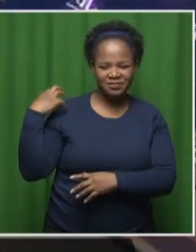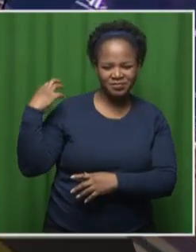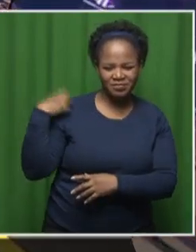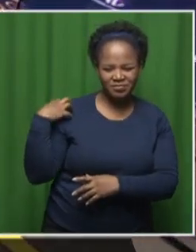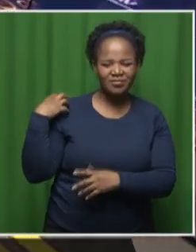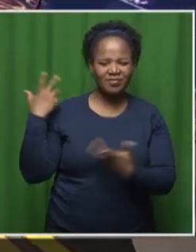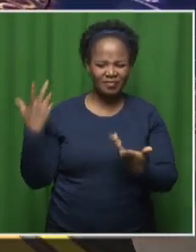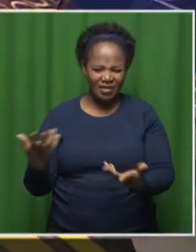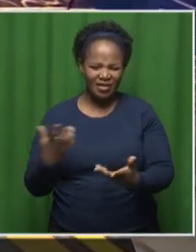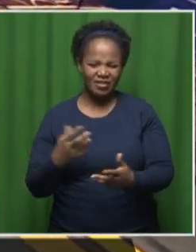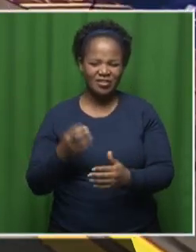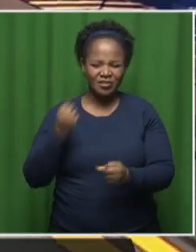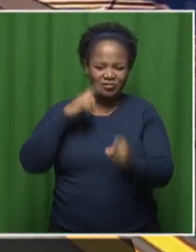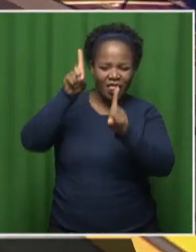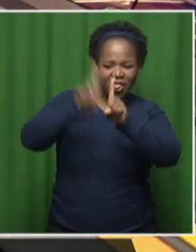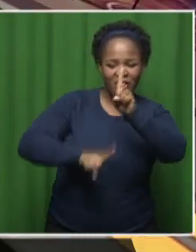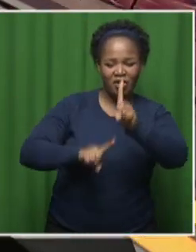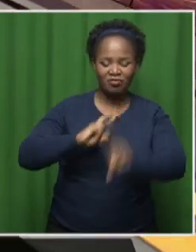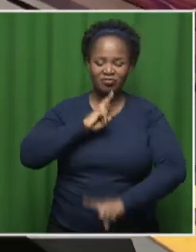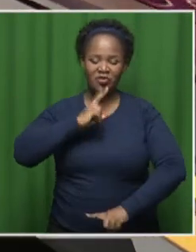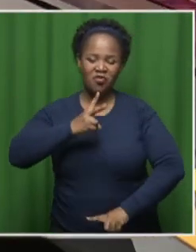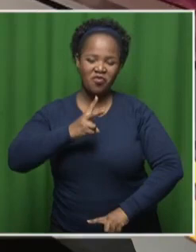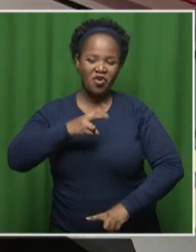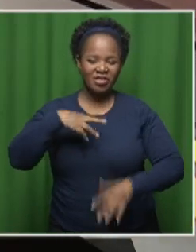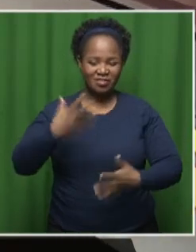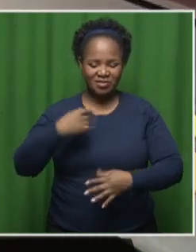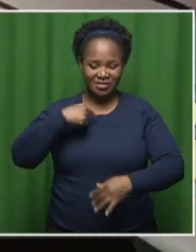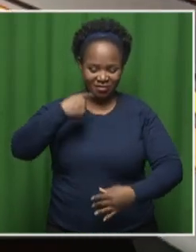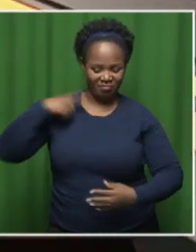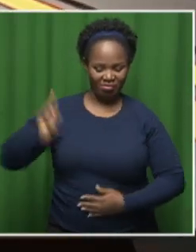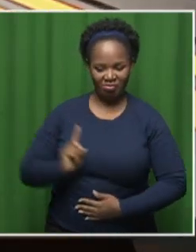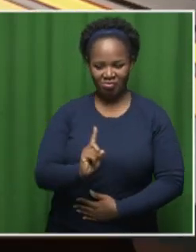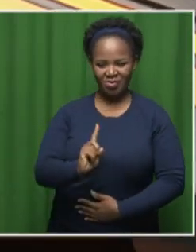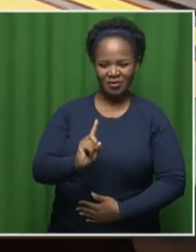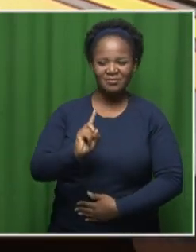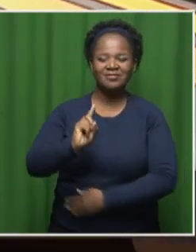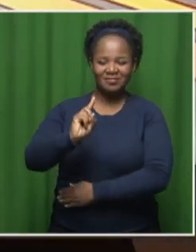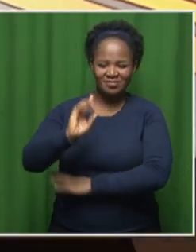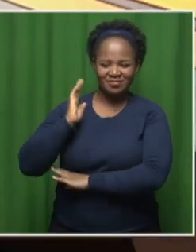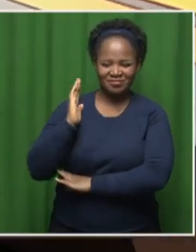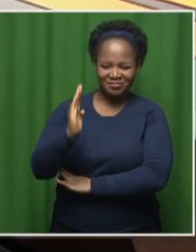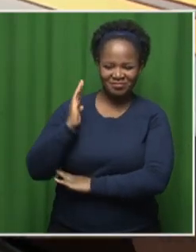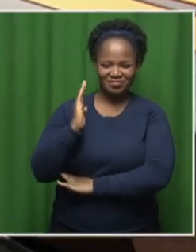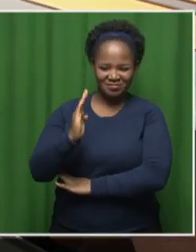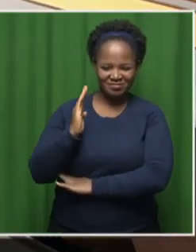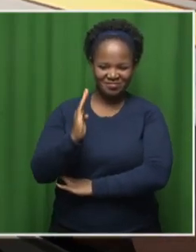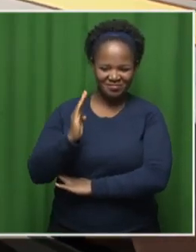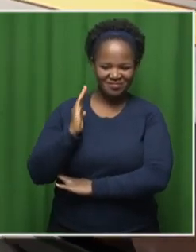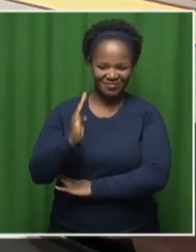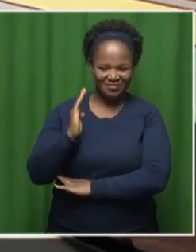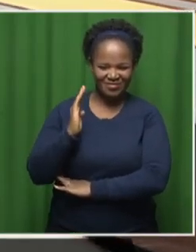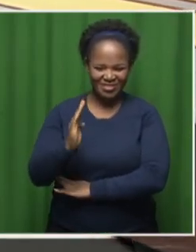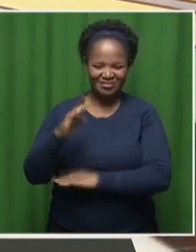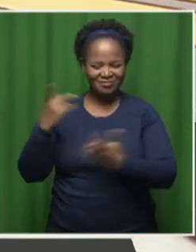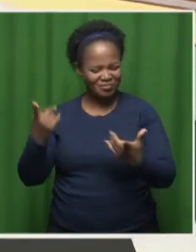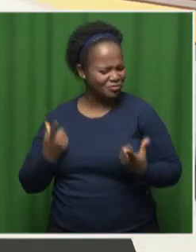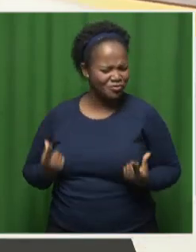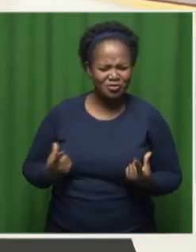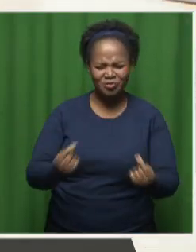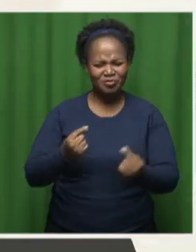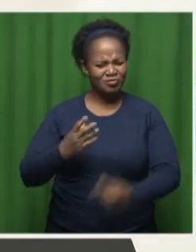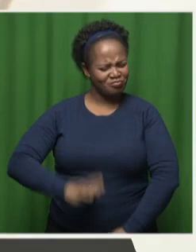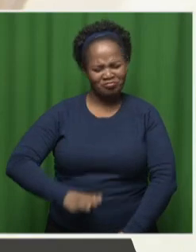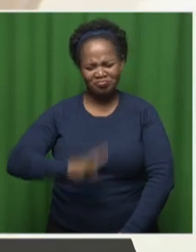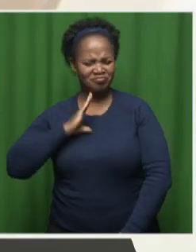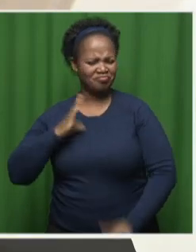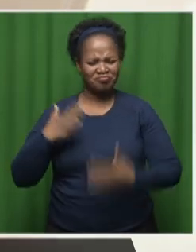case because our governor lost her voice. So, I had to present the speech. So, then that we did it and we felt